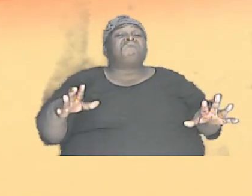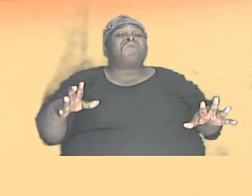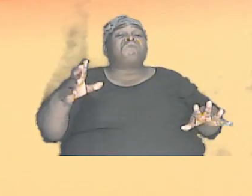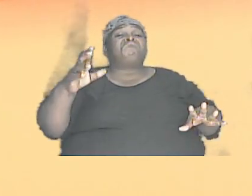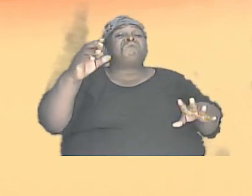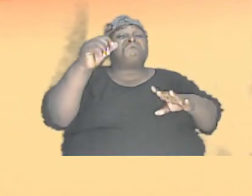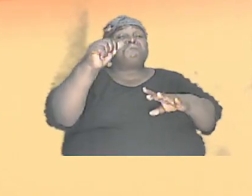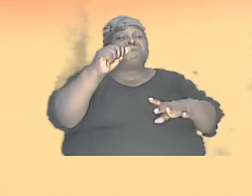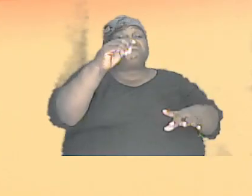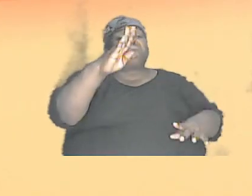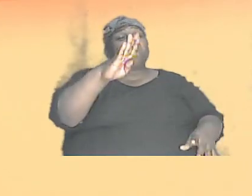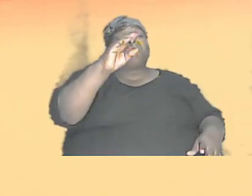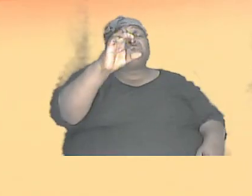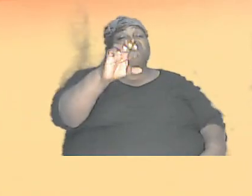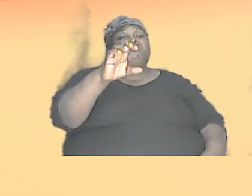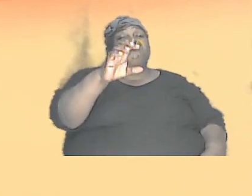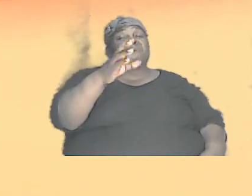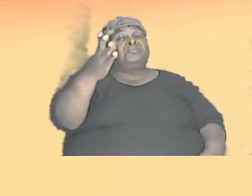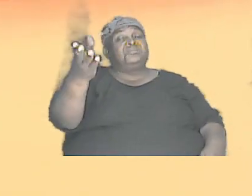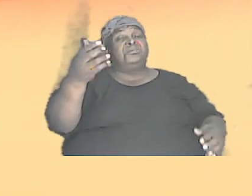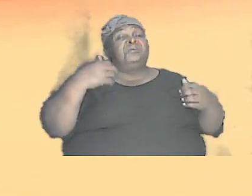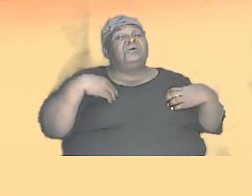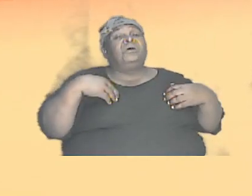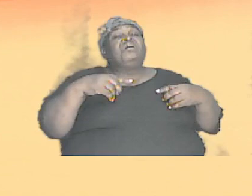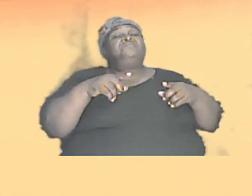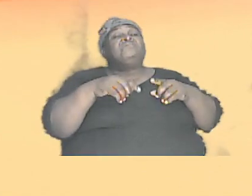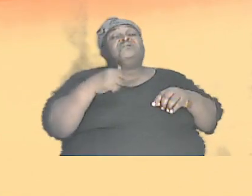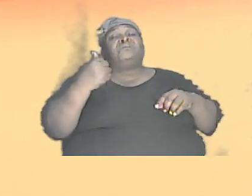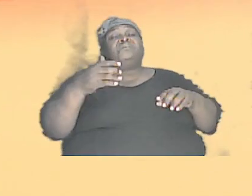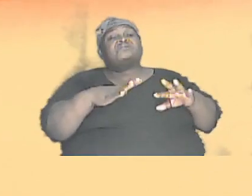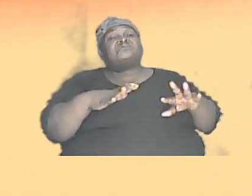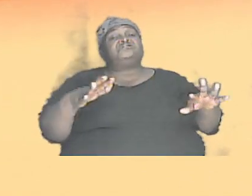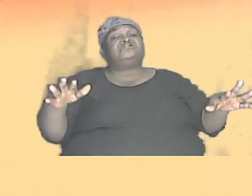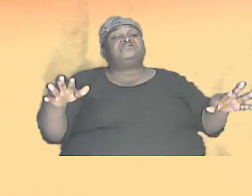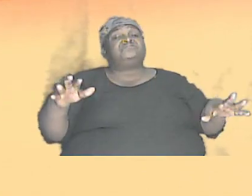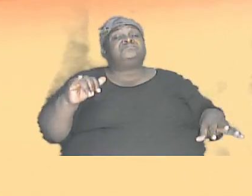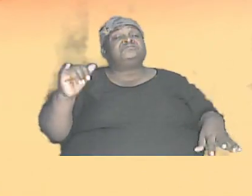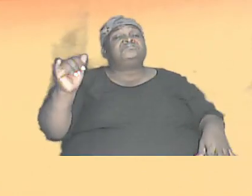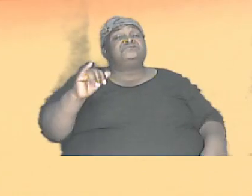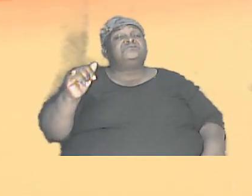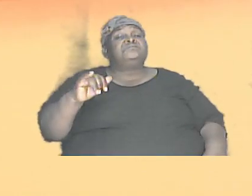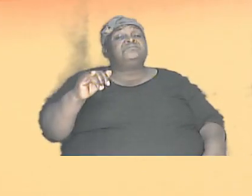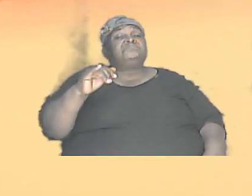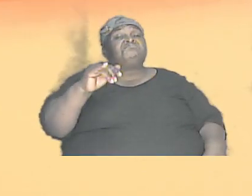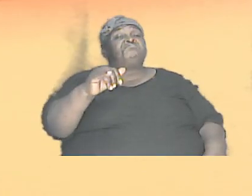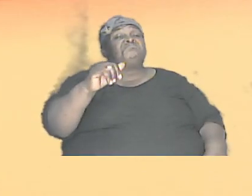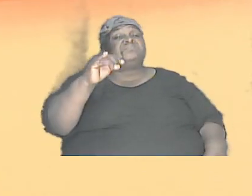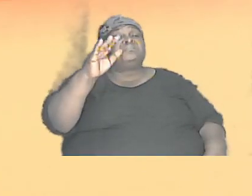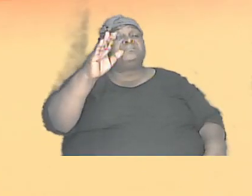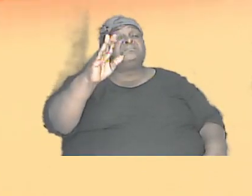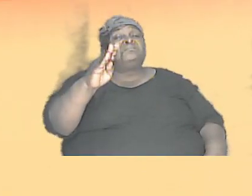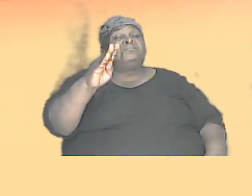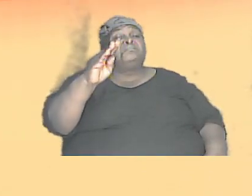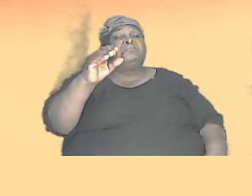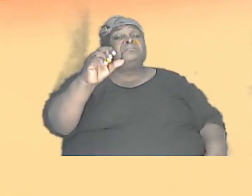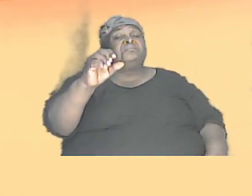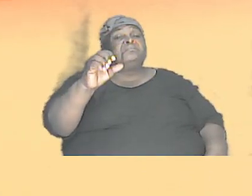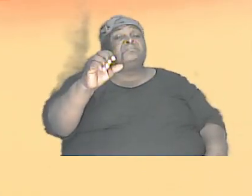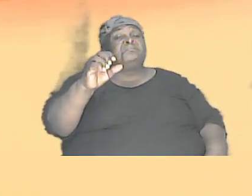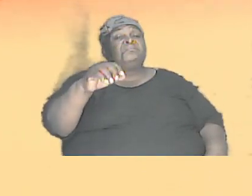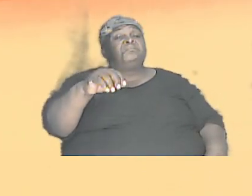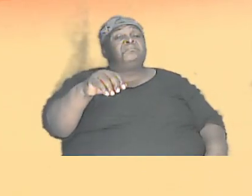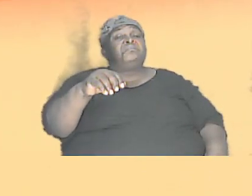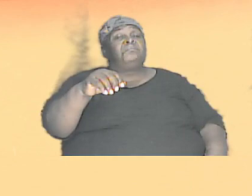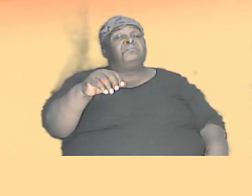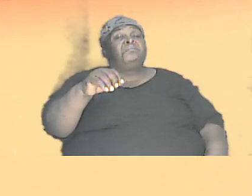But remember they had other children also. And some of them have capital A mixed up A, B, then the other one with capital